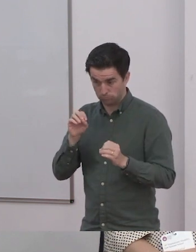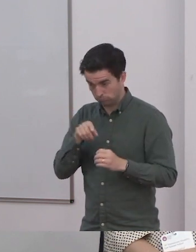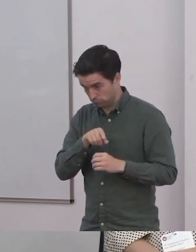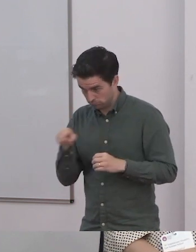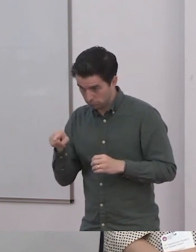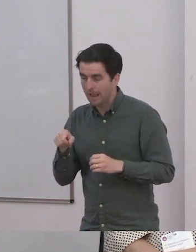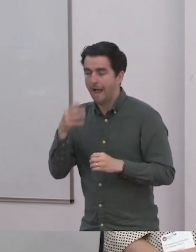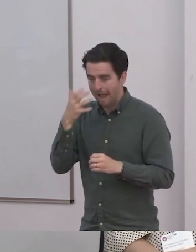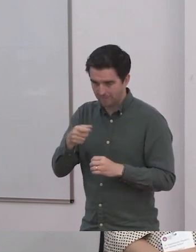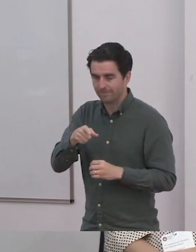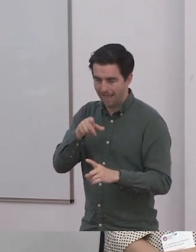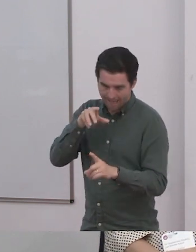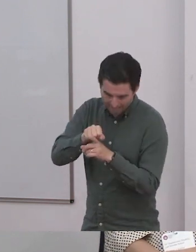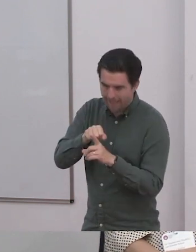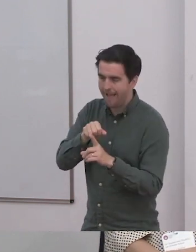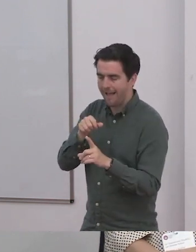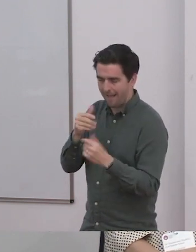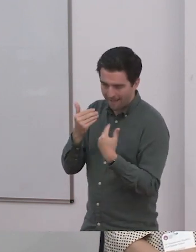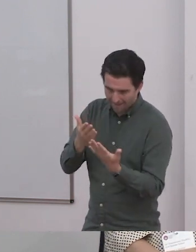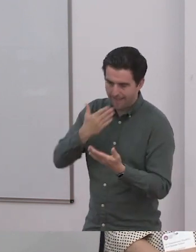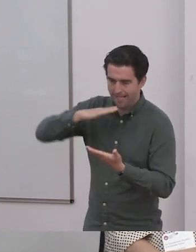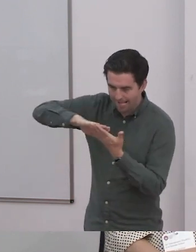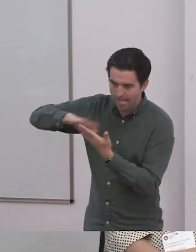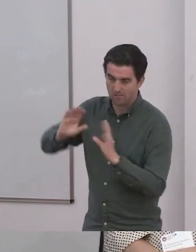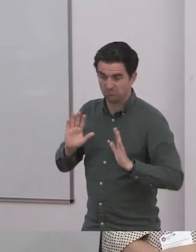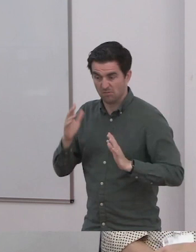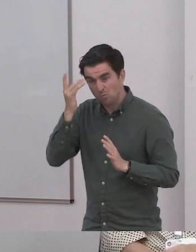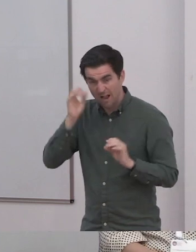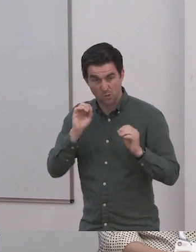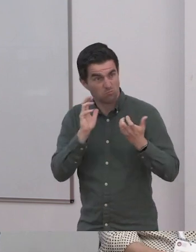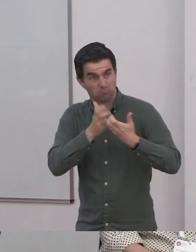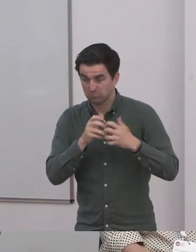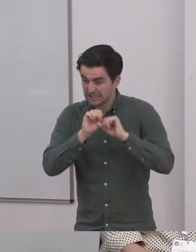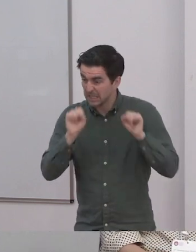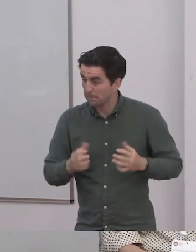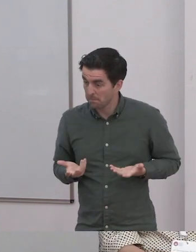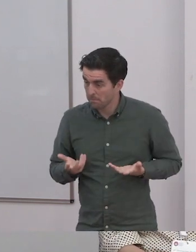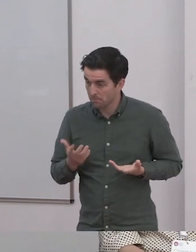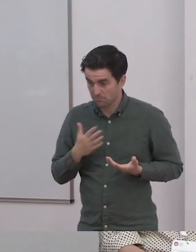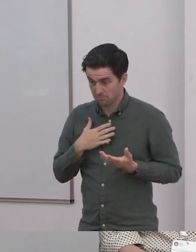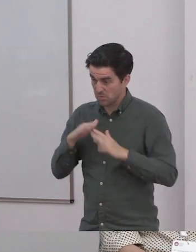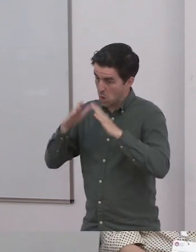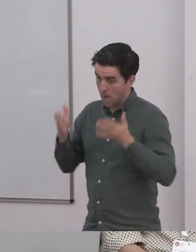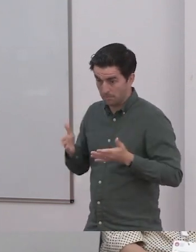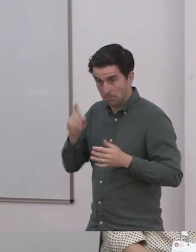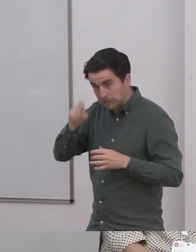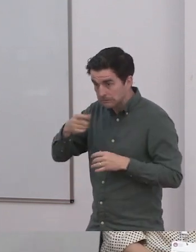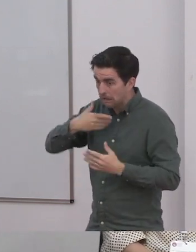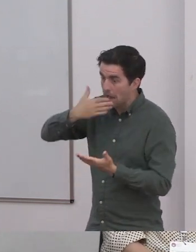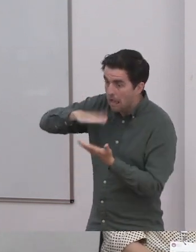us. We arrange our environment to suit ourselves. It becomes more of an issue when they want to step out into the world.